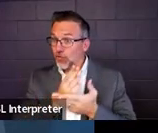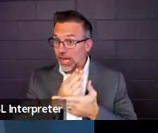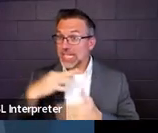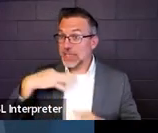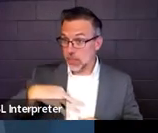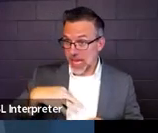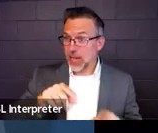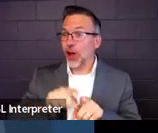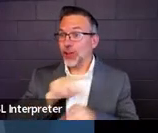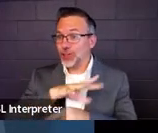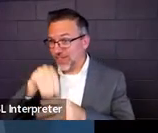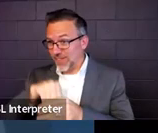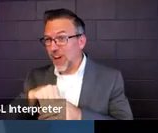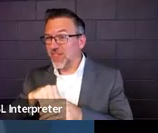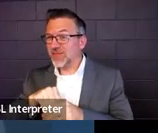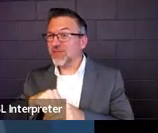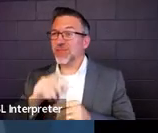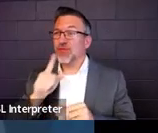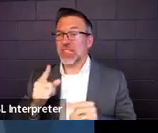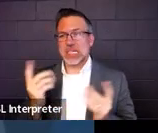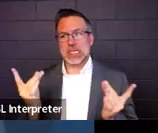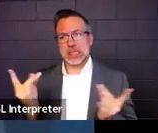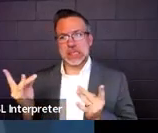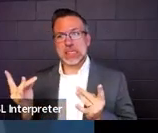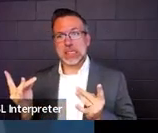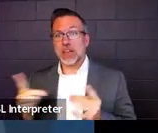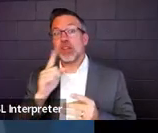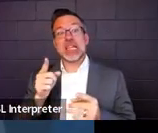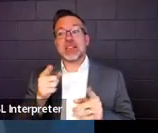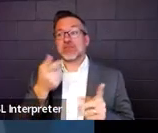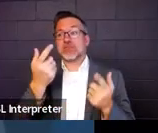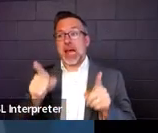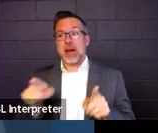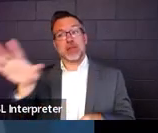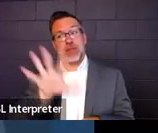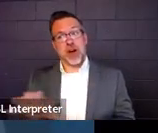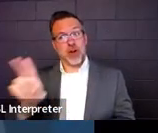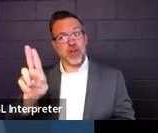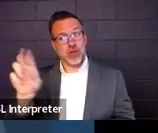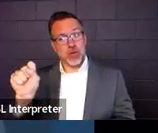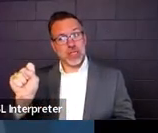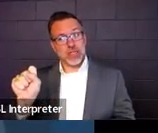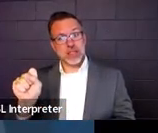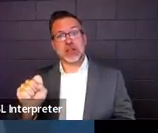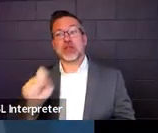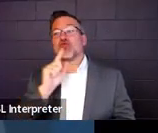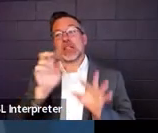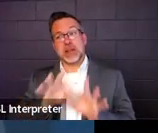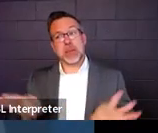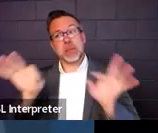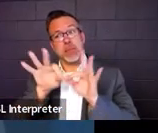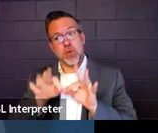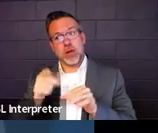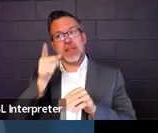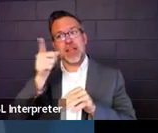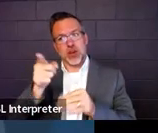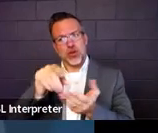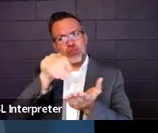this. It's kind of a big deal all across the country right now. So make sure you're documenting what you need to document.